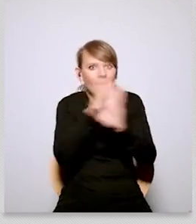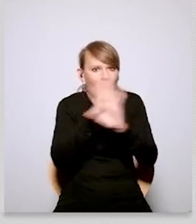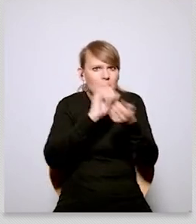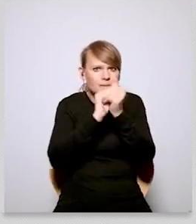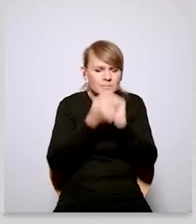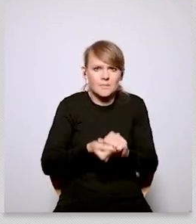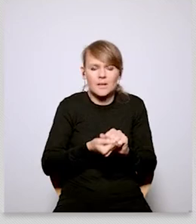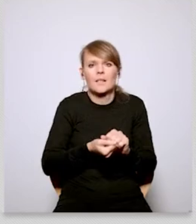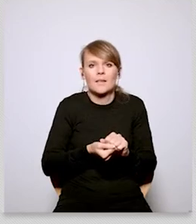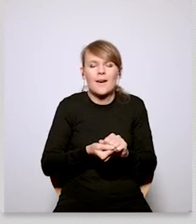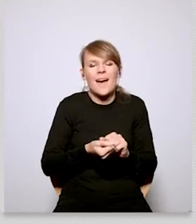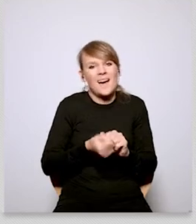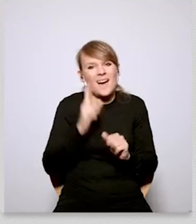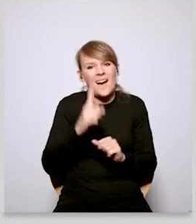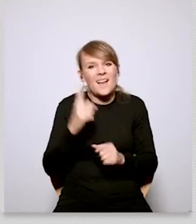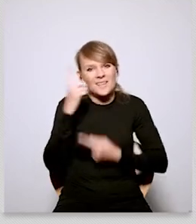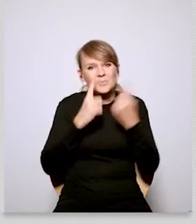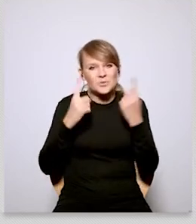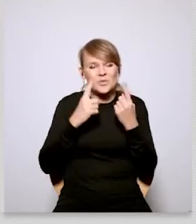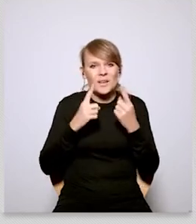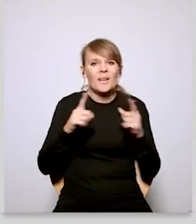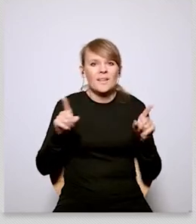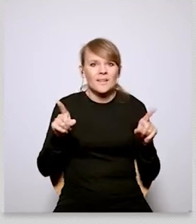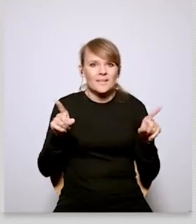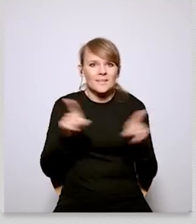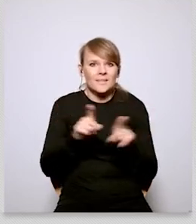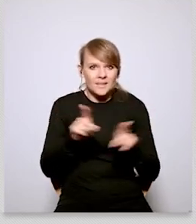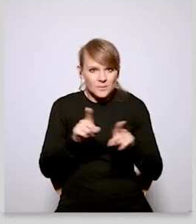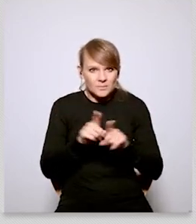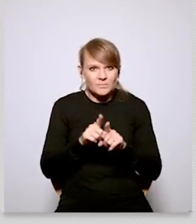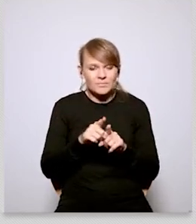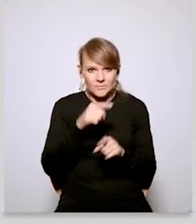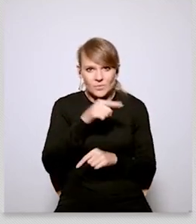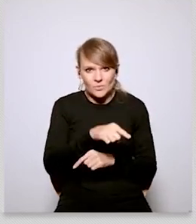the climate change they are worried when it comes to the climate crisis